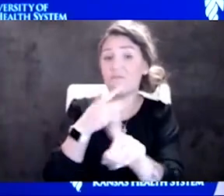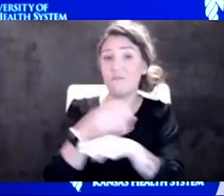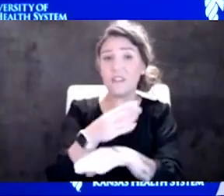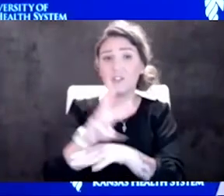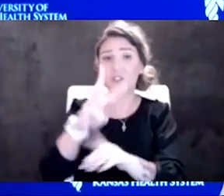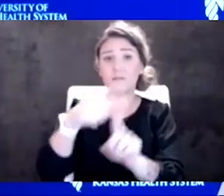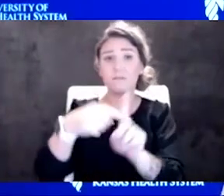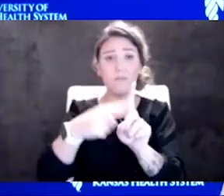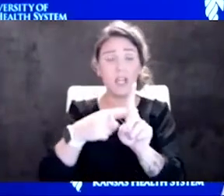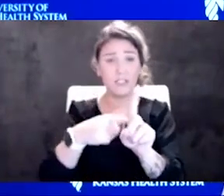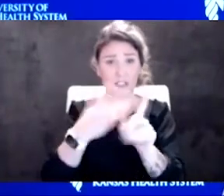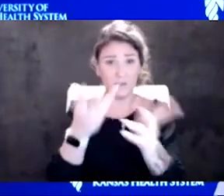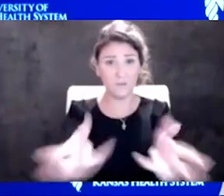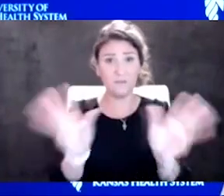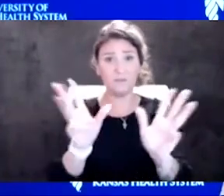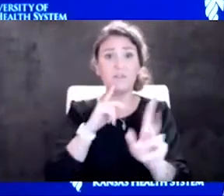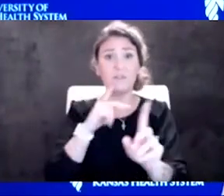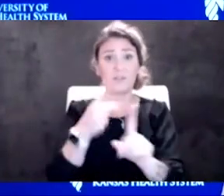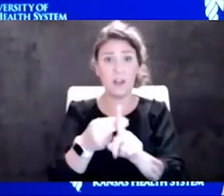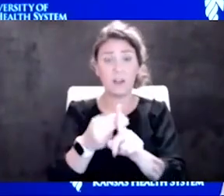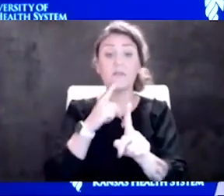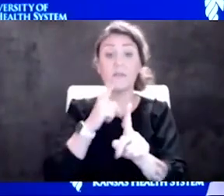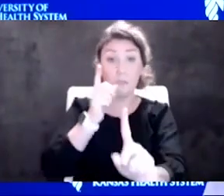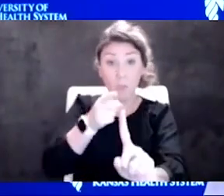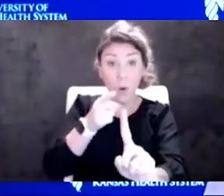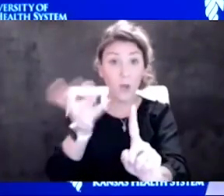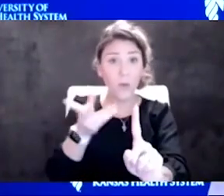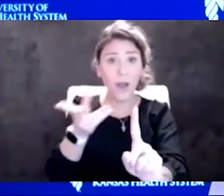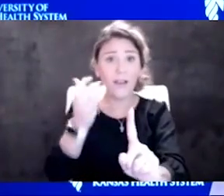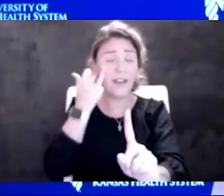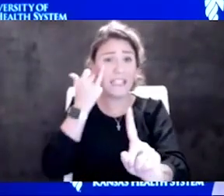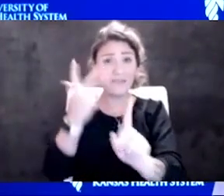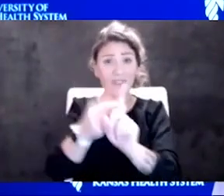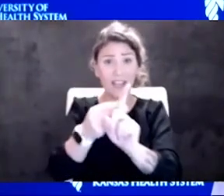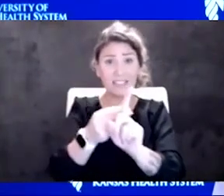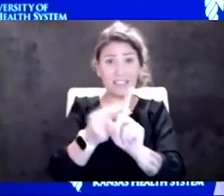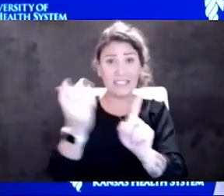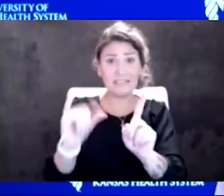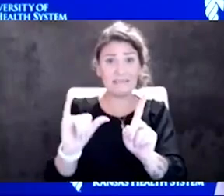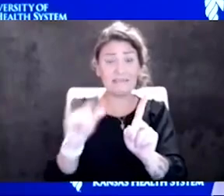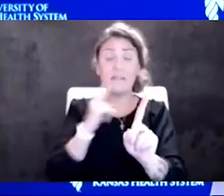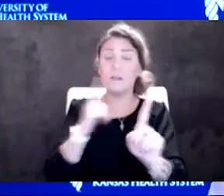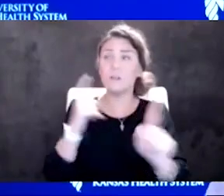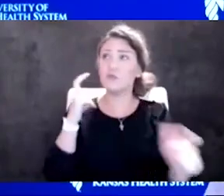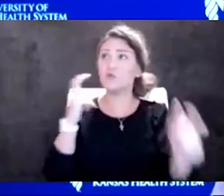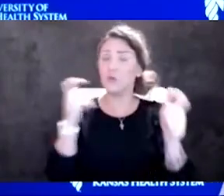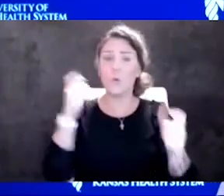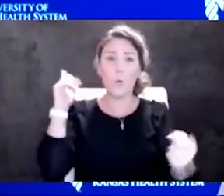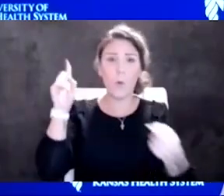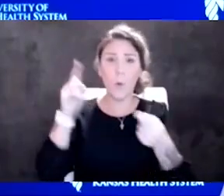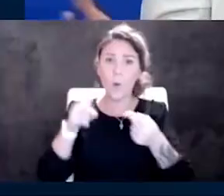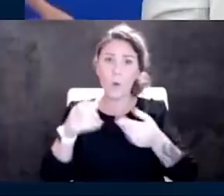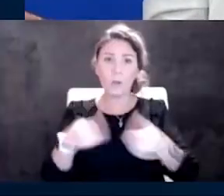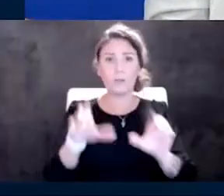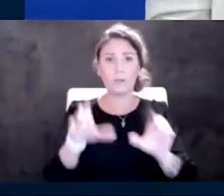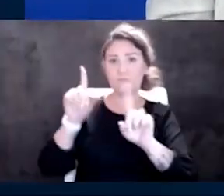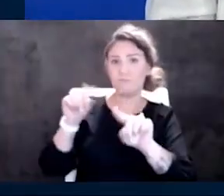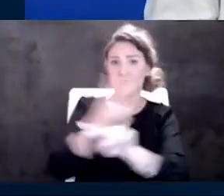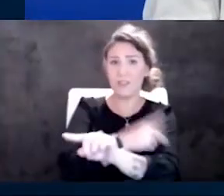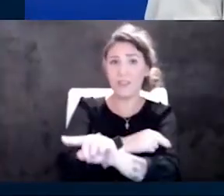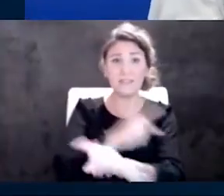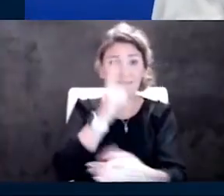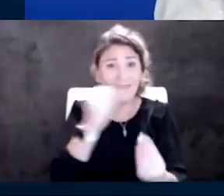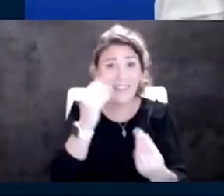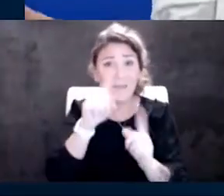The main point of that is if you are vaccinated, you still have a significantly reduced chance of going to the hospital. And just think about that. It's no different than